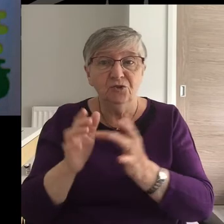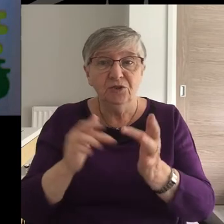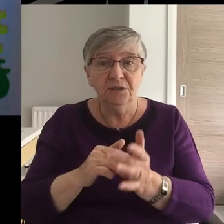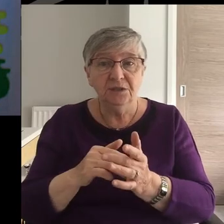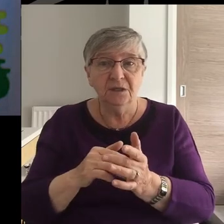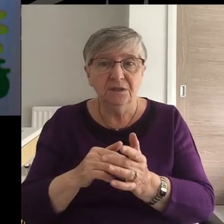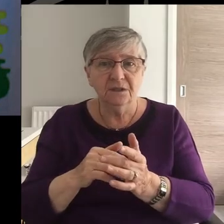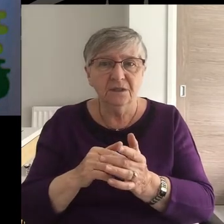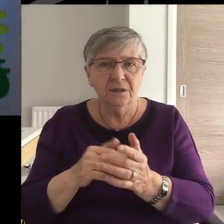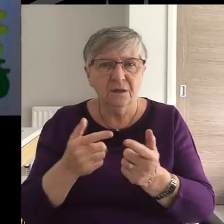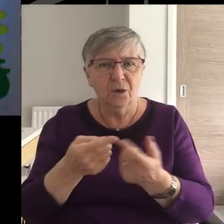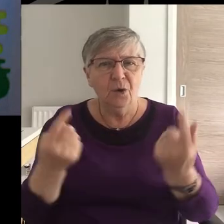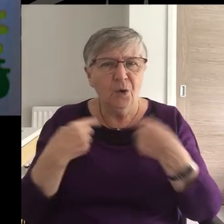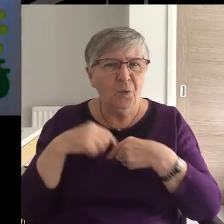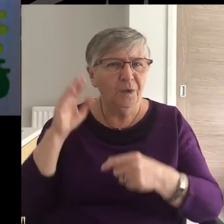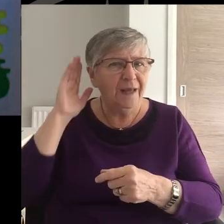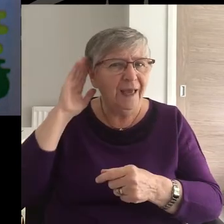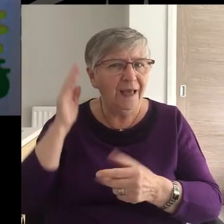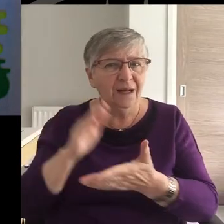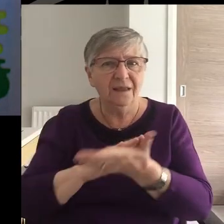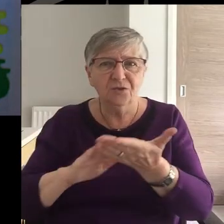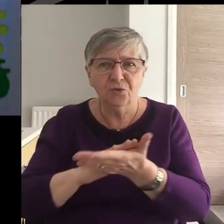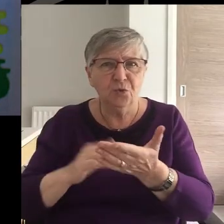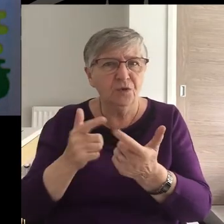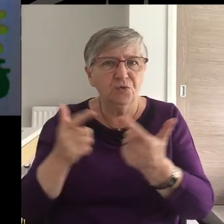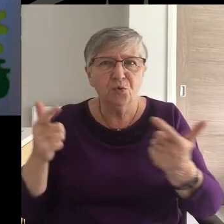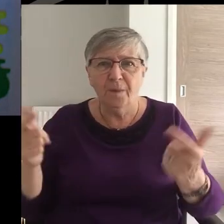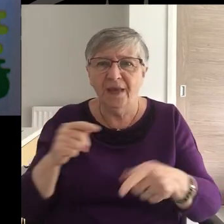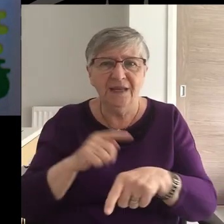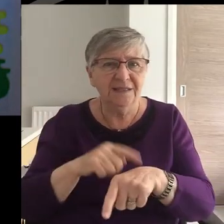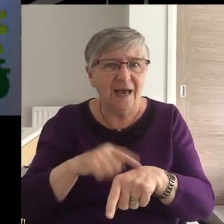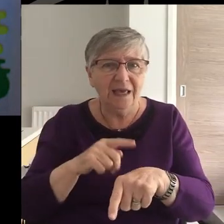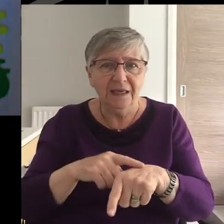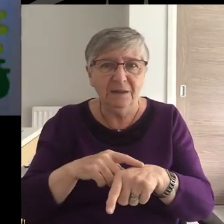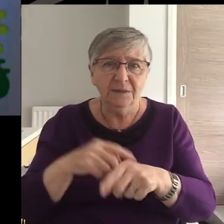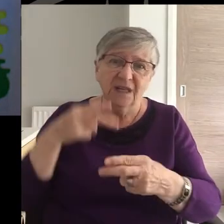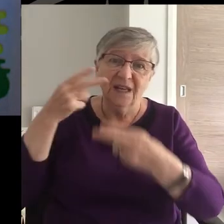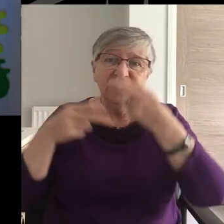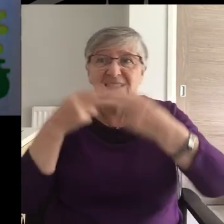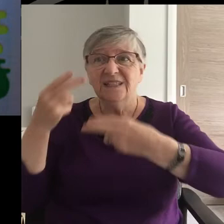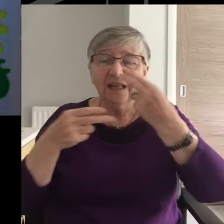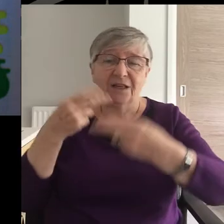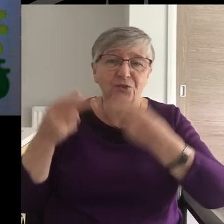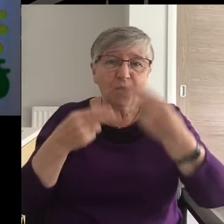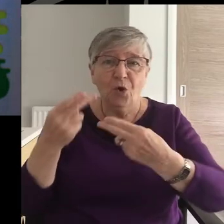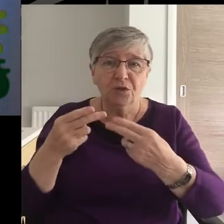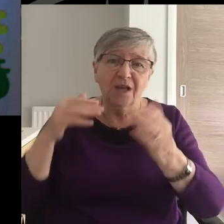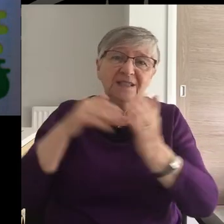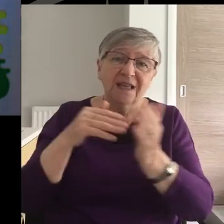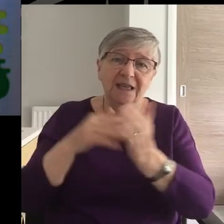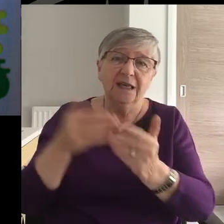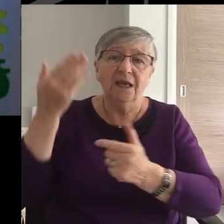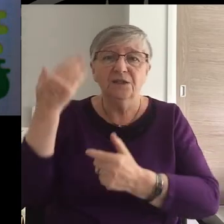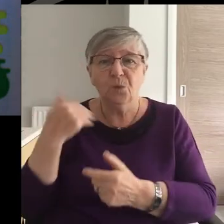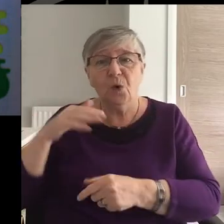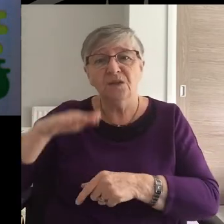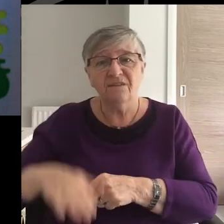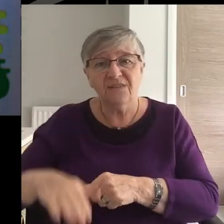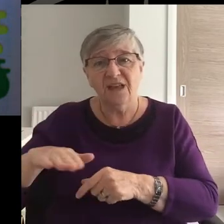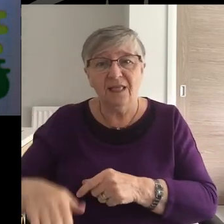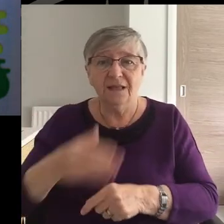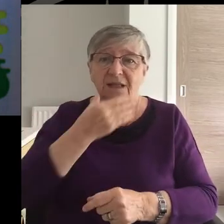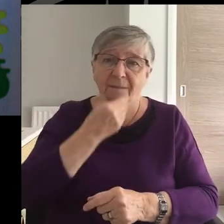become so used to hearing this story and singing choruses about Zacchaeus being a very little man